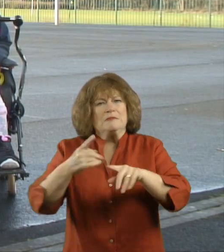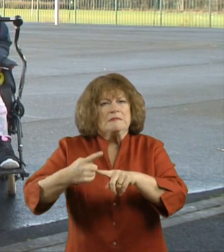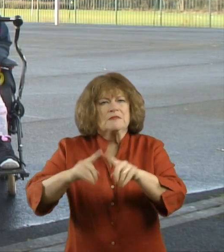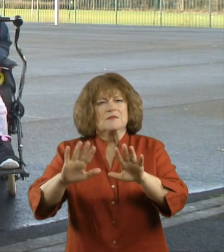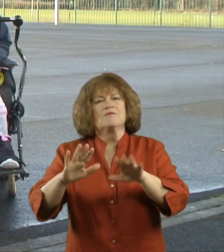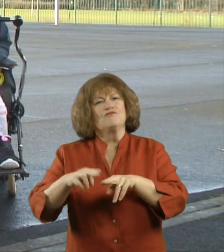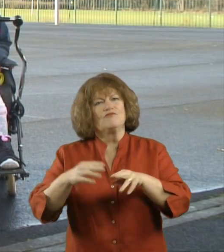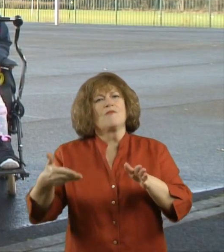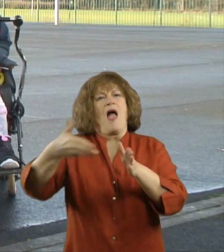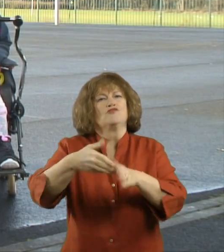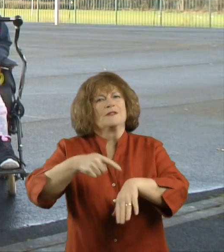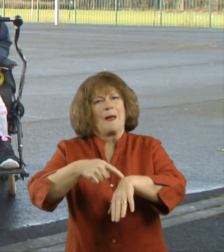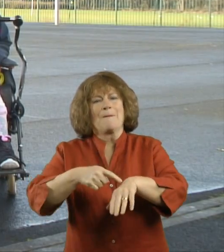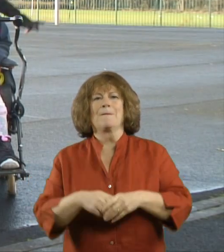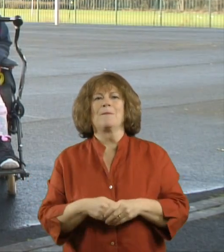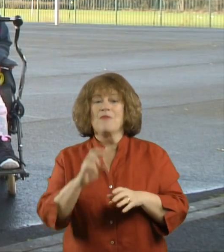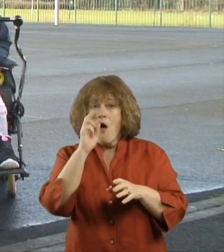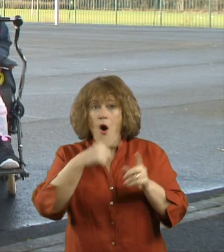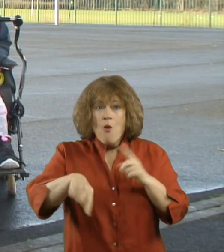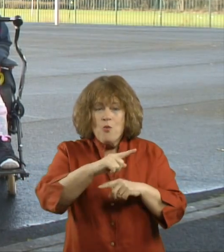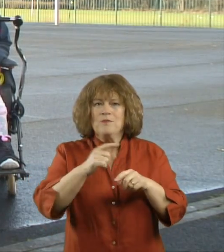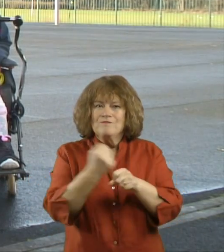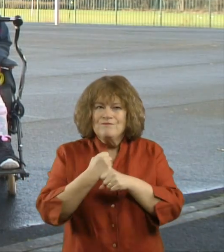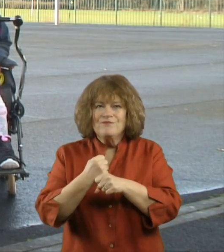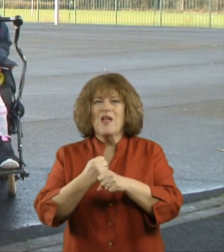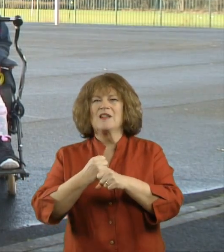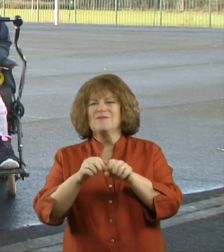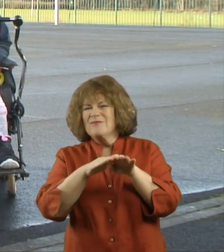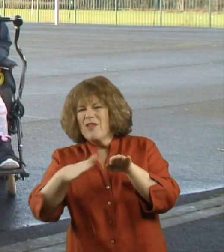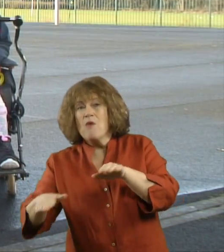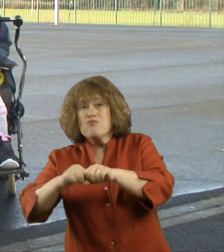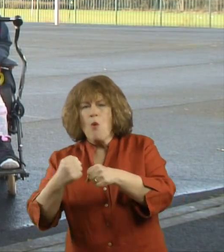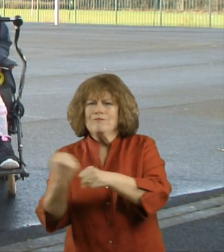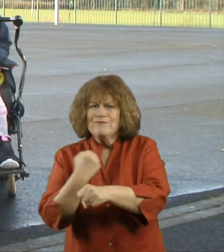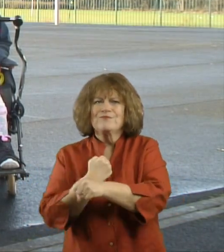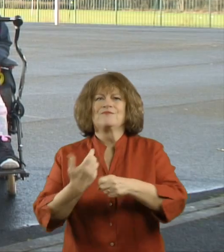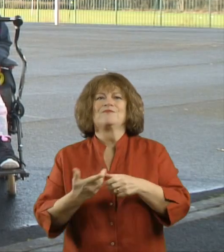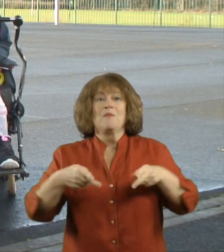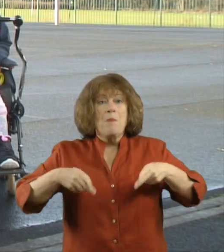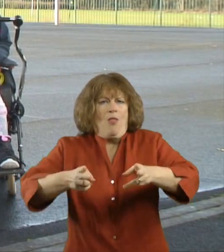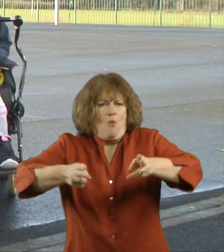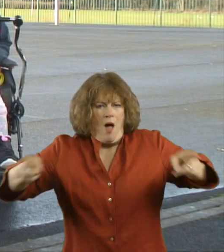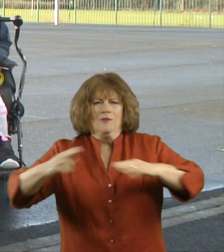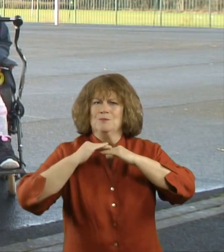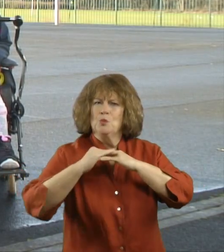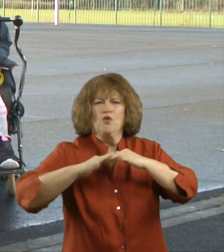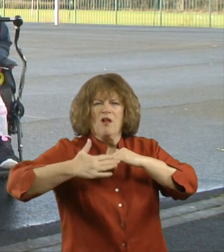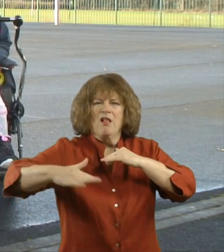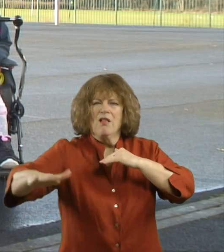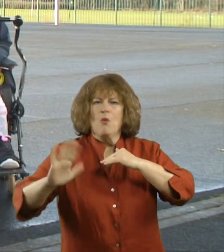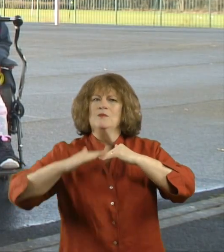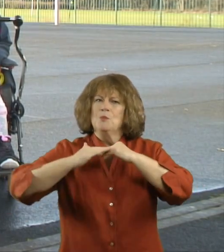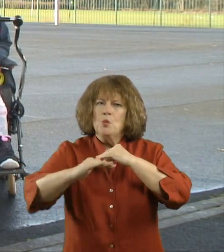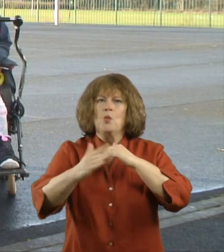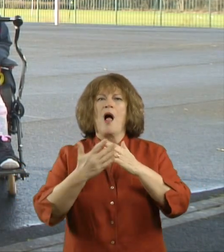cross after line. Fixing potholes and broken curves. Making paths wider and